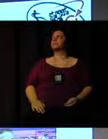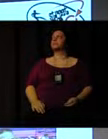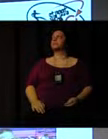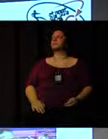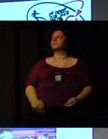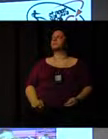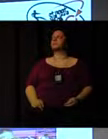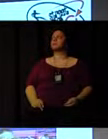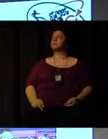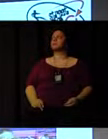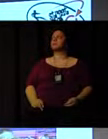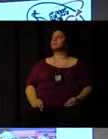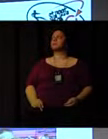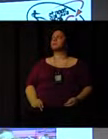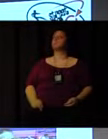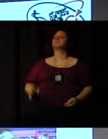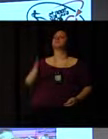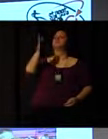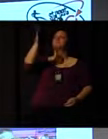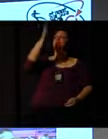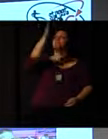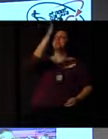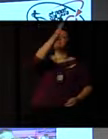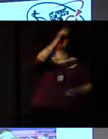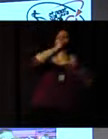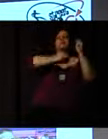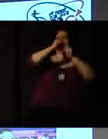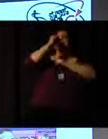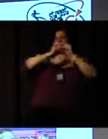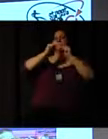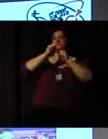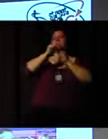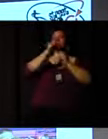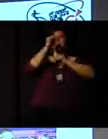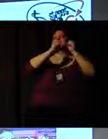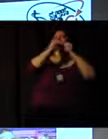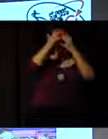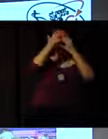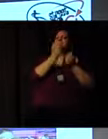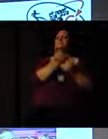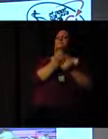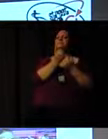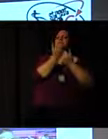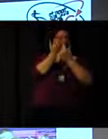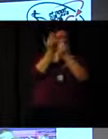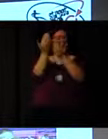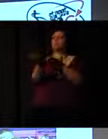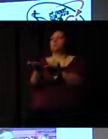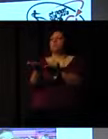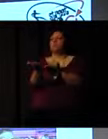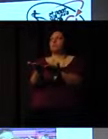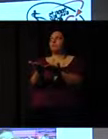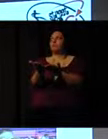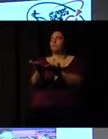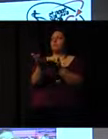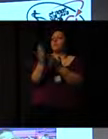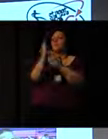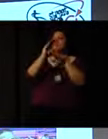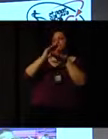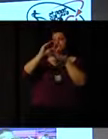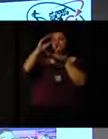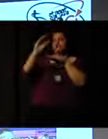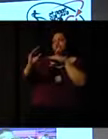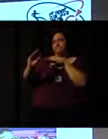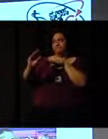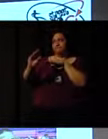and get them to donate financially, which they did. And then we created a pot of money, which then we gave out, we